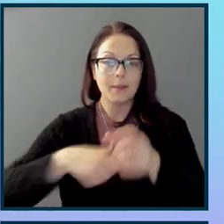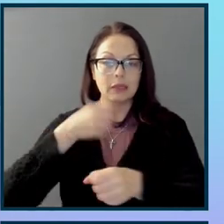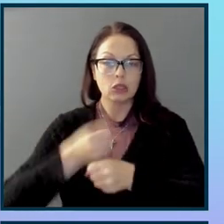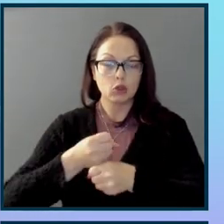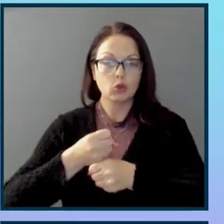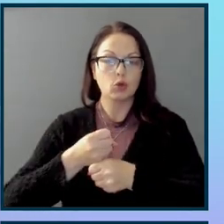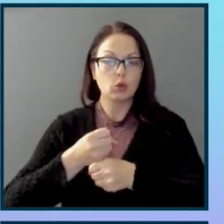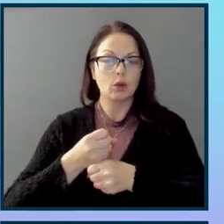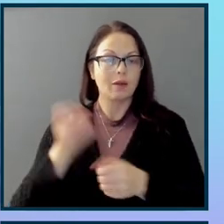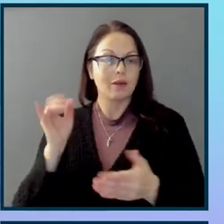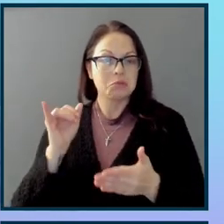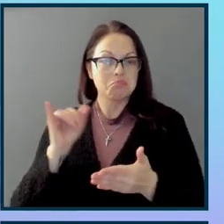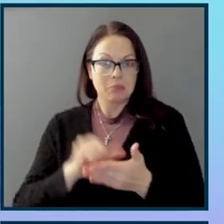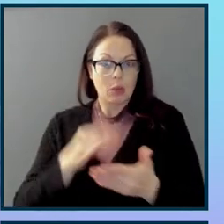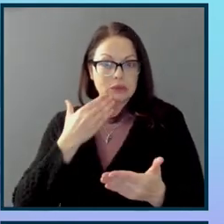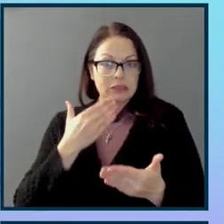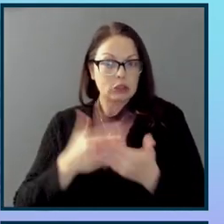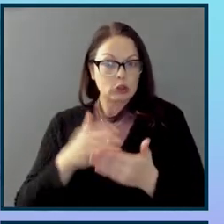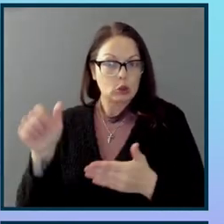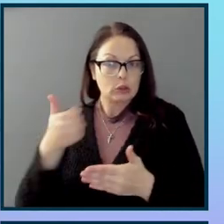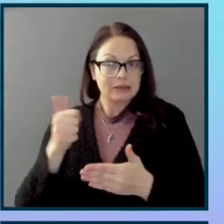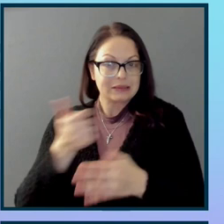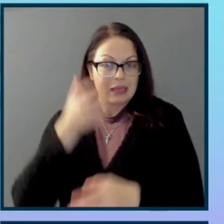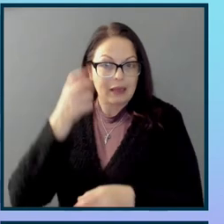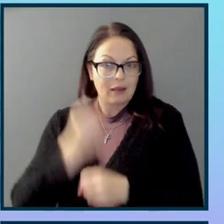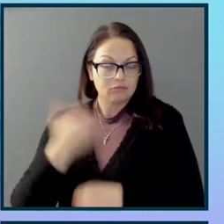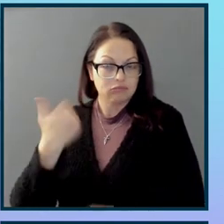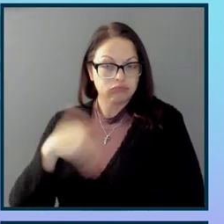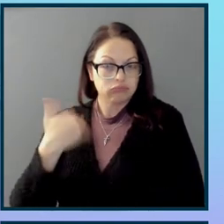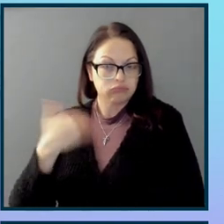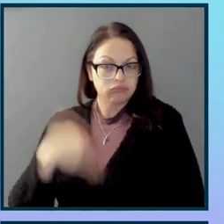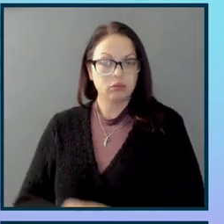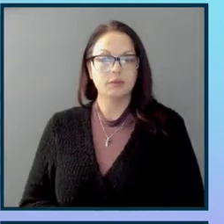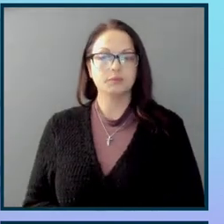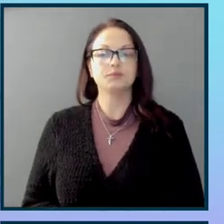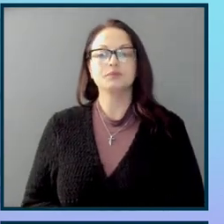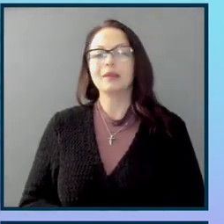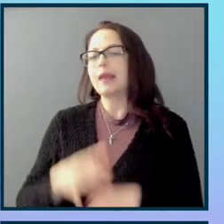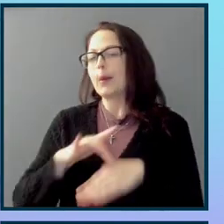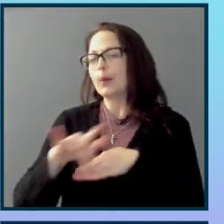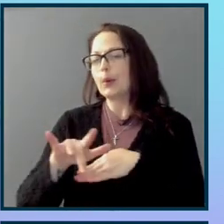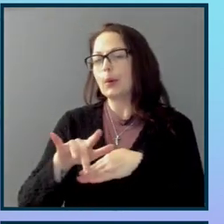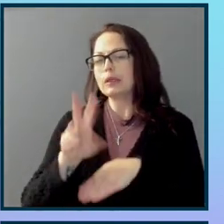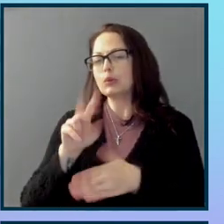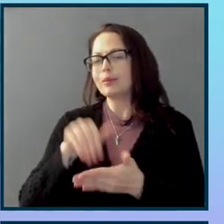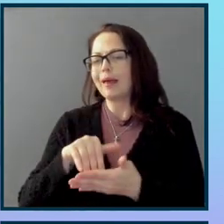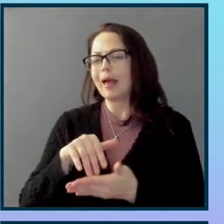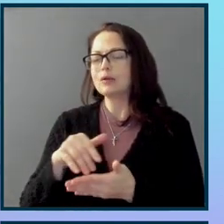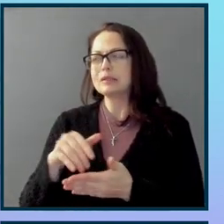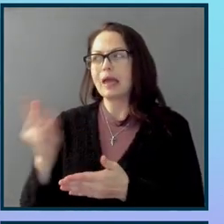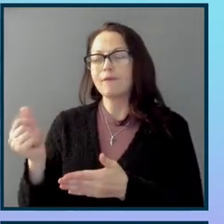very eventful decade. Now, in 2000s, a couple of companies thought, hmm, we should make accessibility